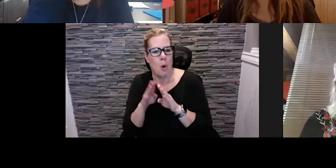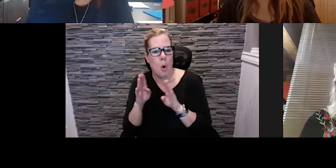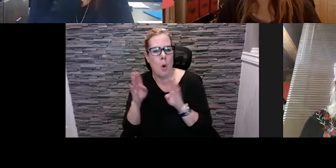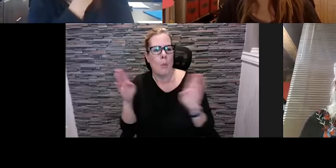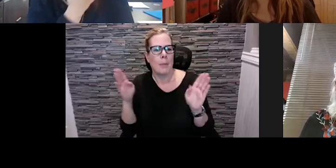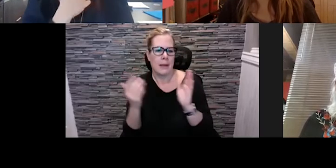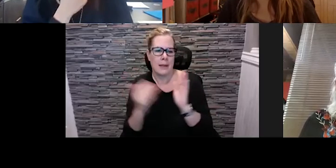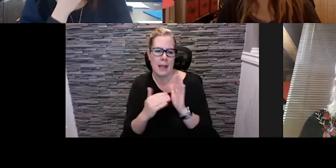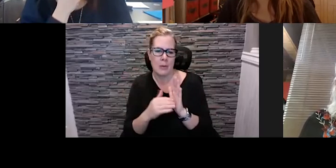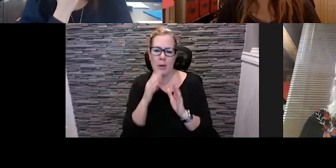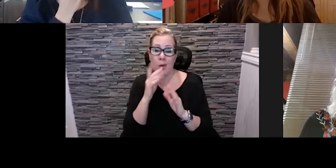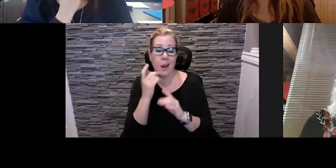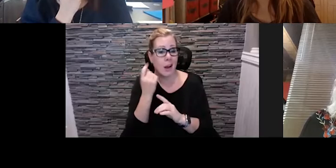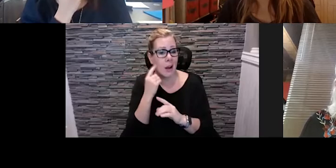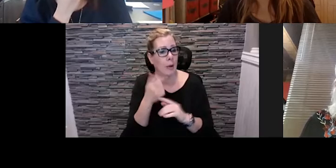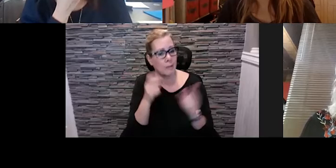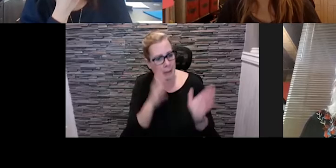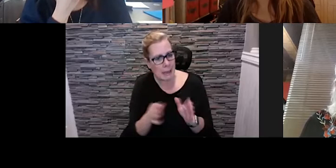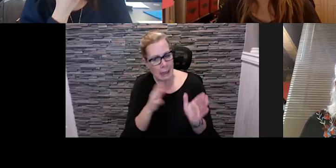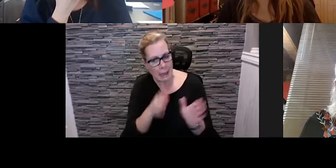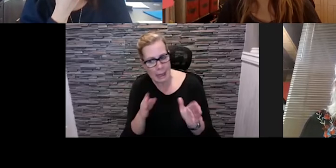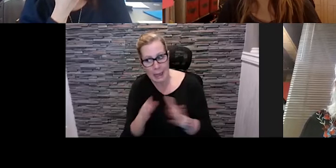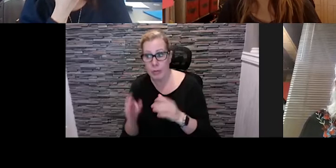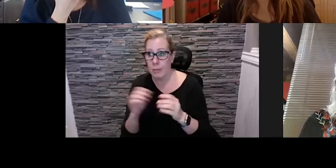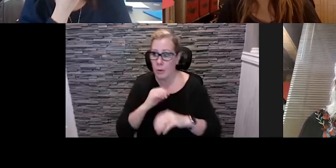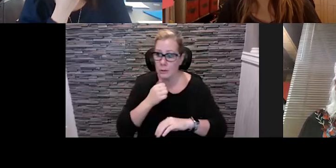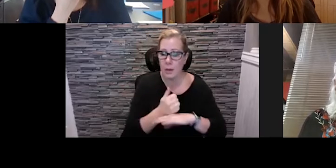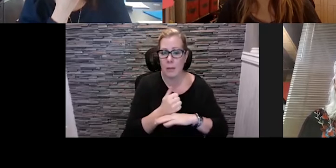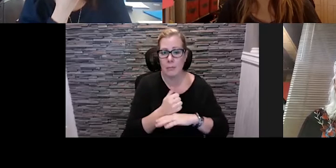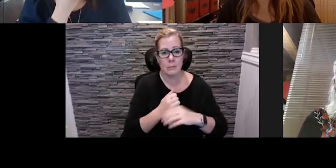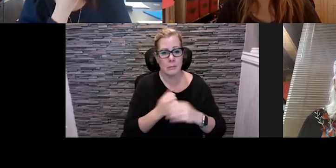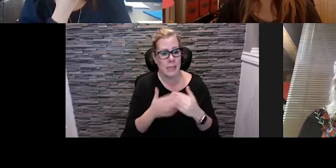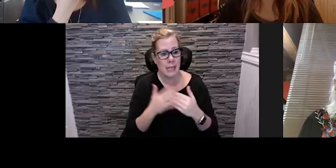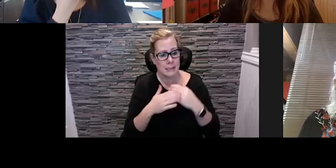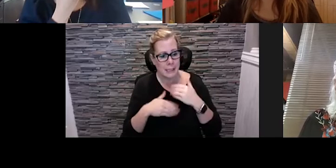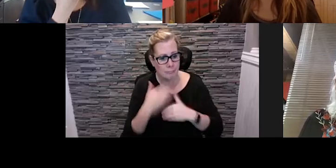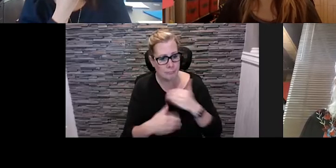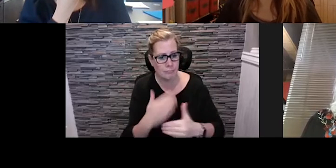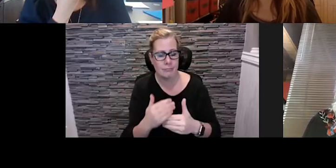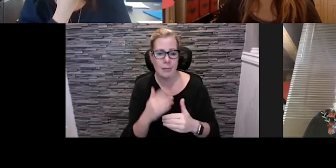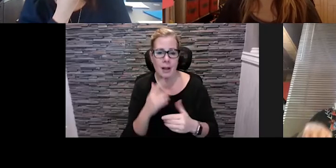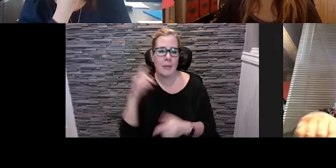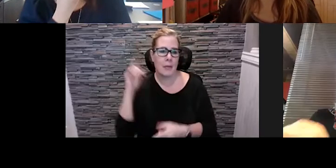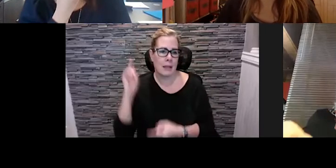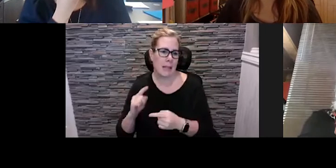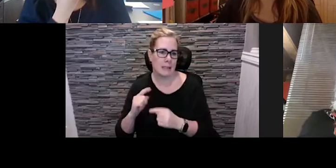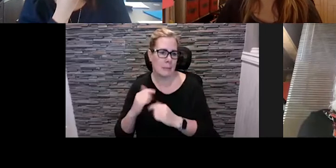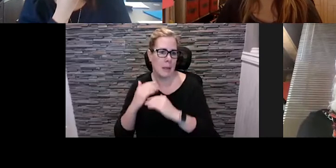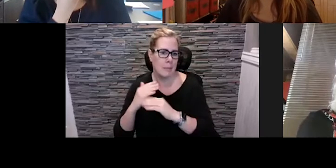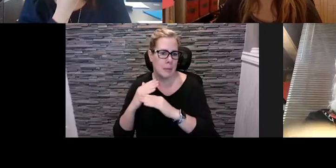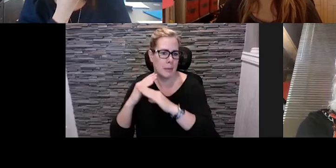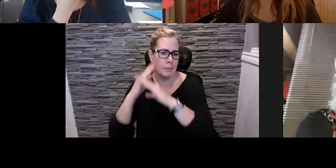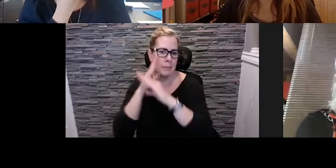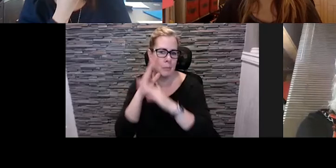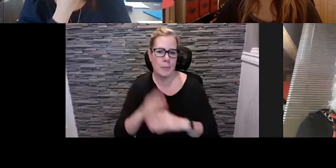place that create a safe environment the easier it's going to get us to beat each stepping stone and milestone along the way thank you teresa